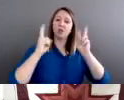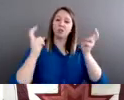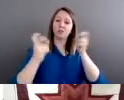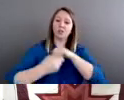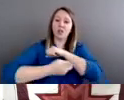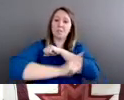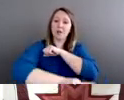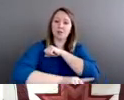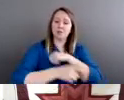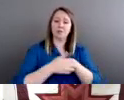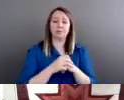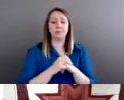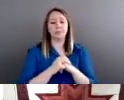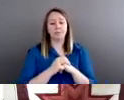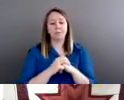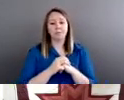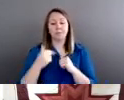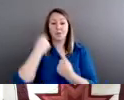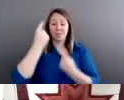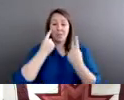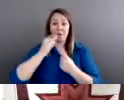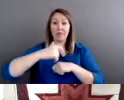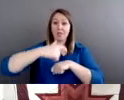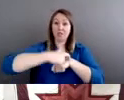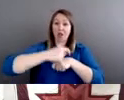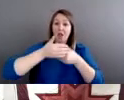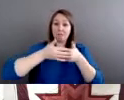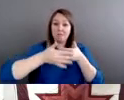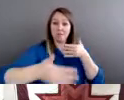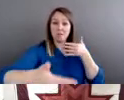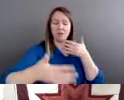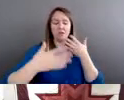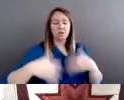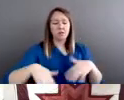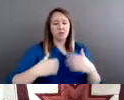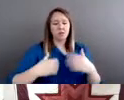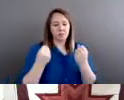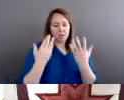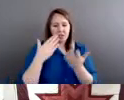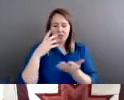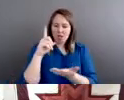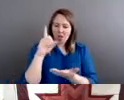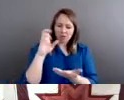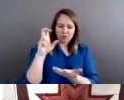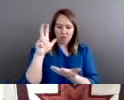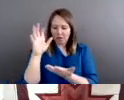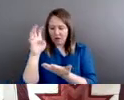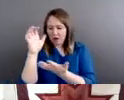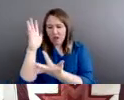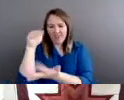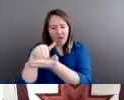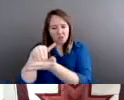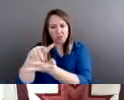many, many hundreds and thousands of native children experienced this time period. And so if we want to be